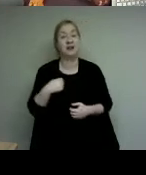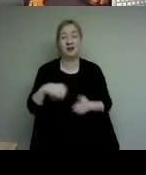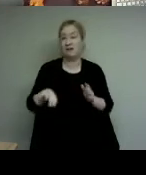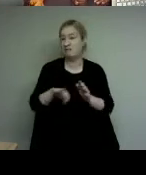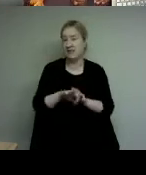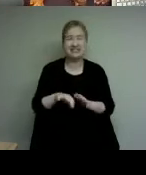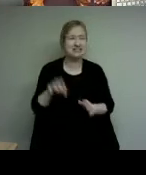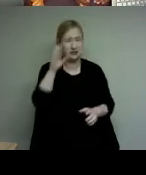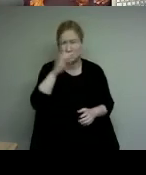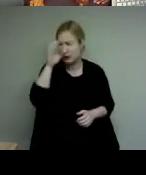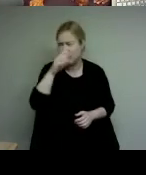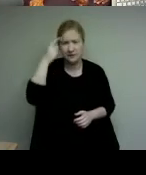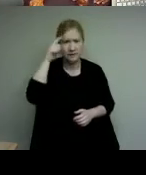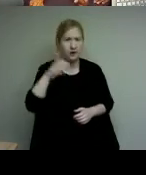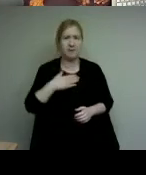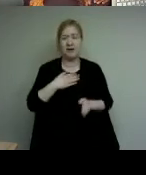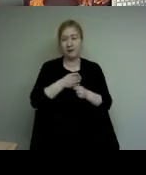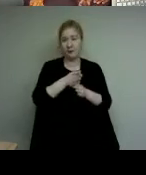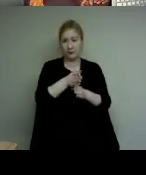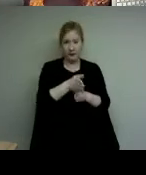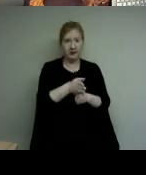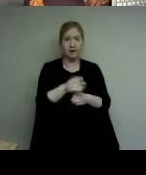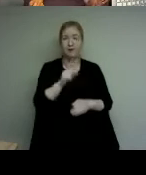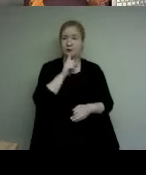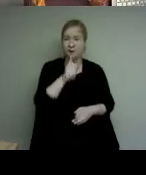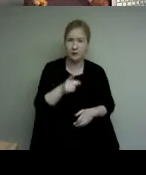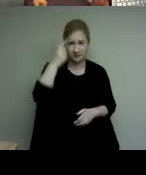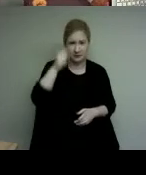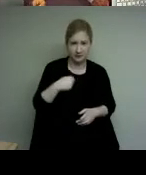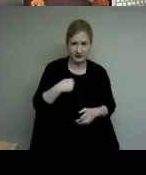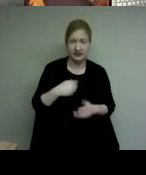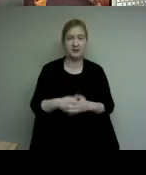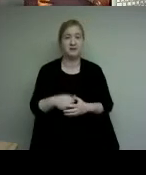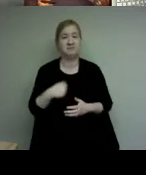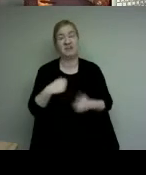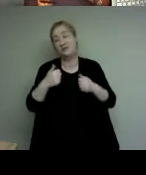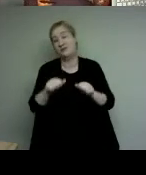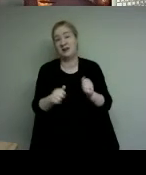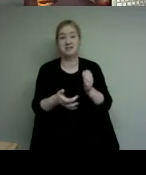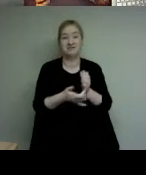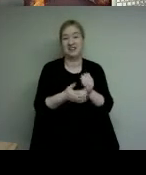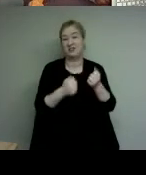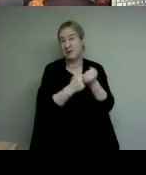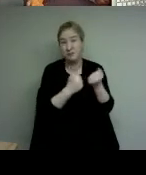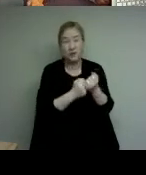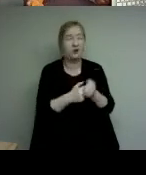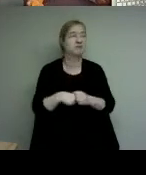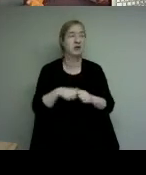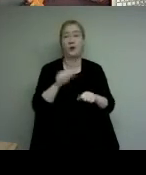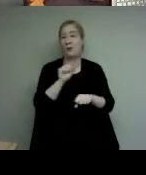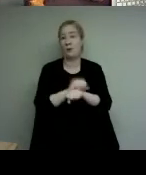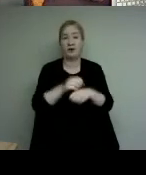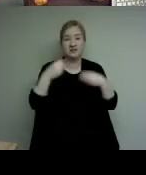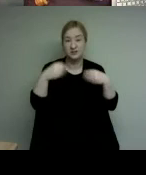path to get into i tried everything from providing computer technical support over the phone to working in retail to